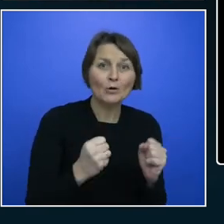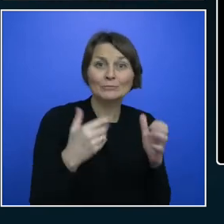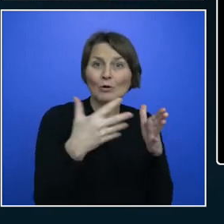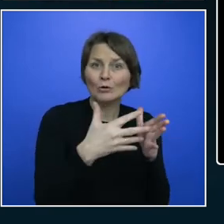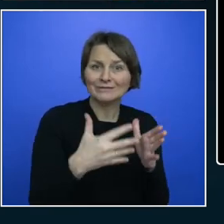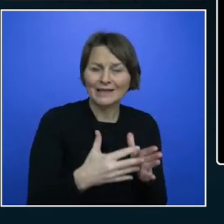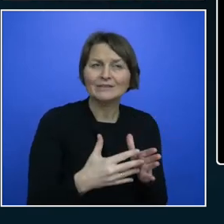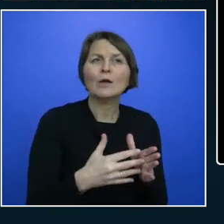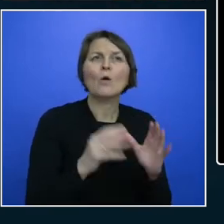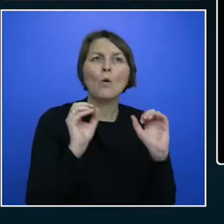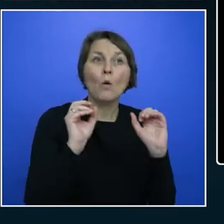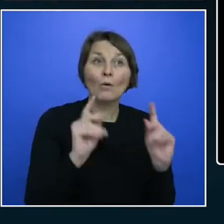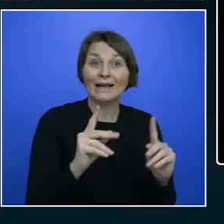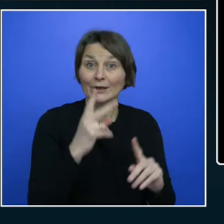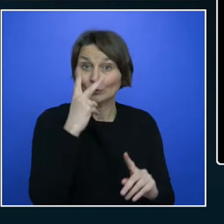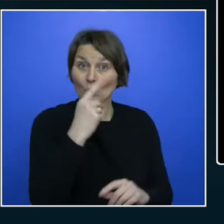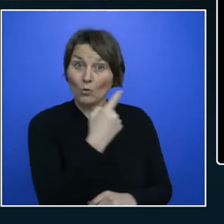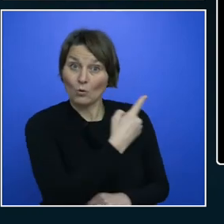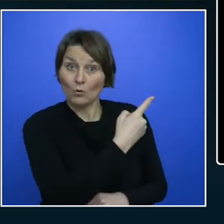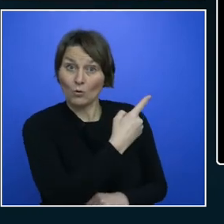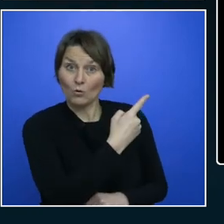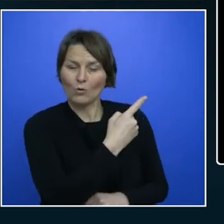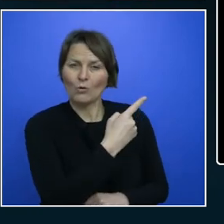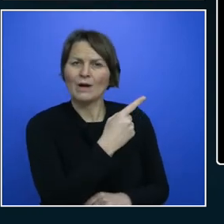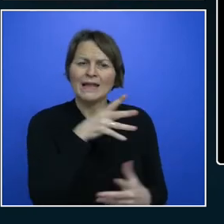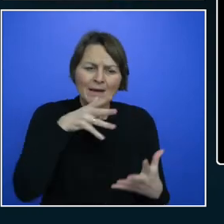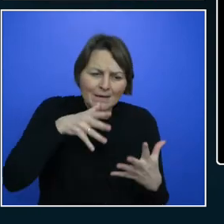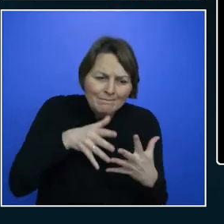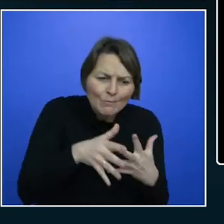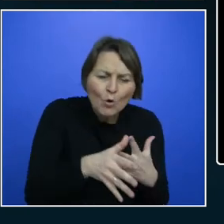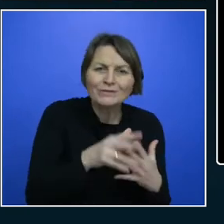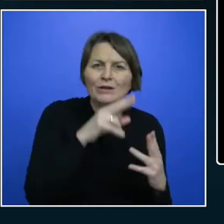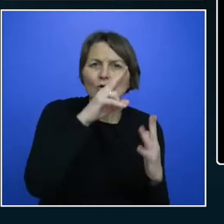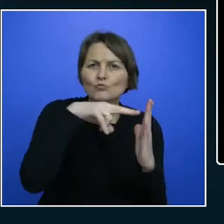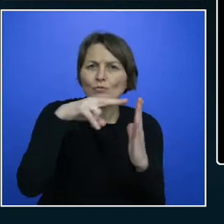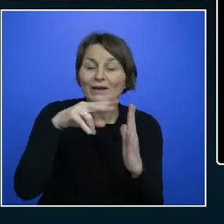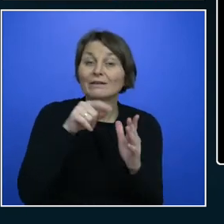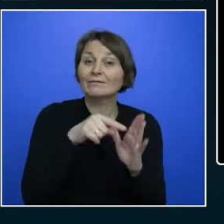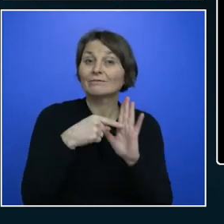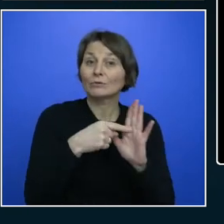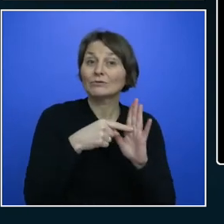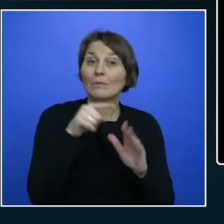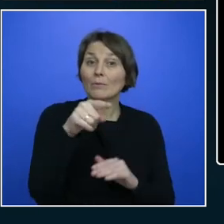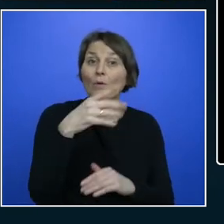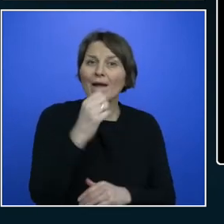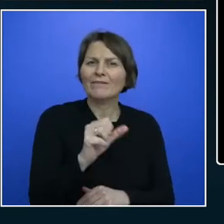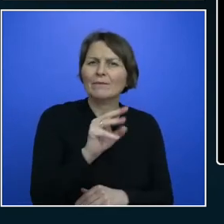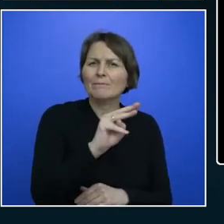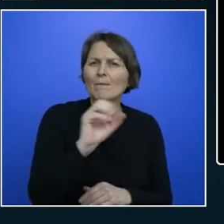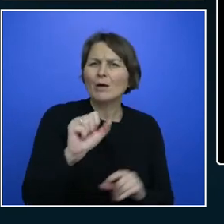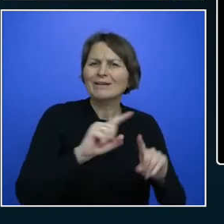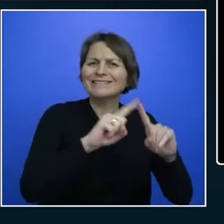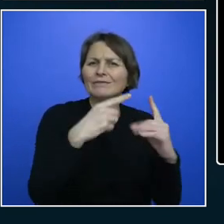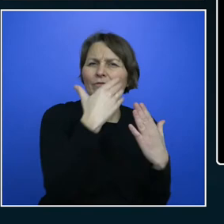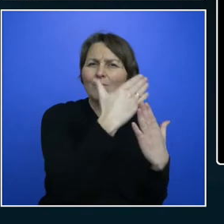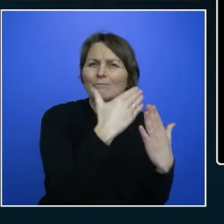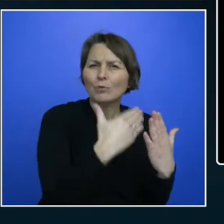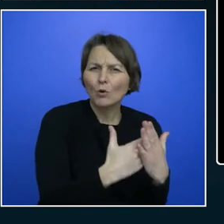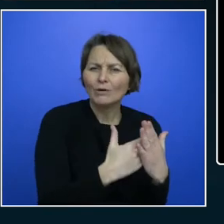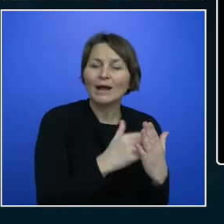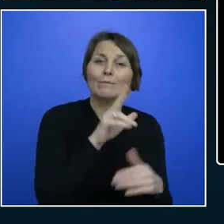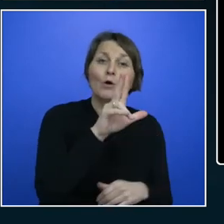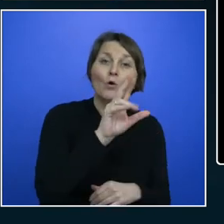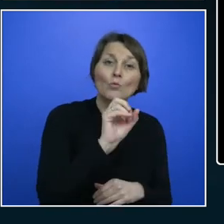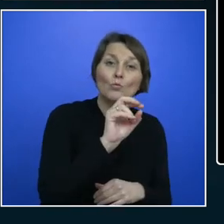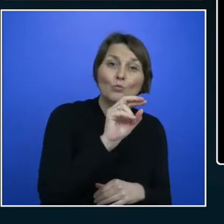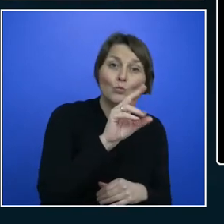And you're familiar with Immersive Reader. If you have Word and Office and PowerPoint or even Microsoft Edge, comes with Accessibility Reader built in.